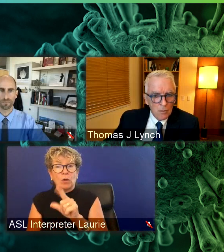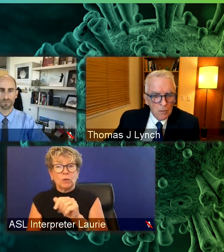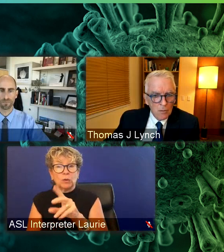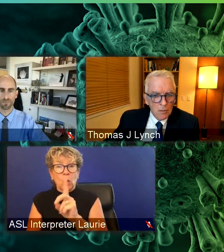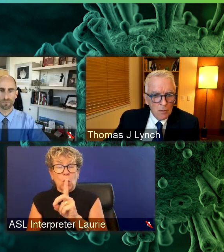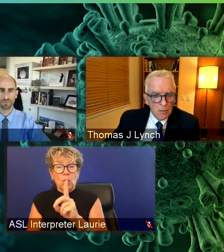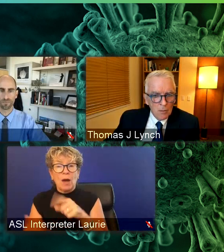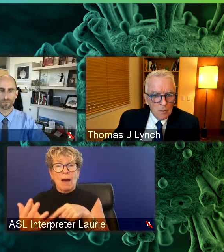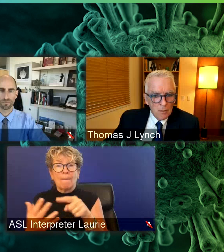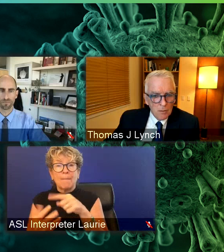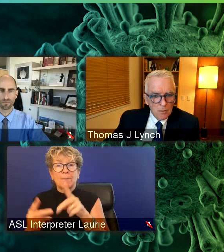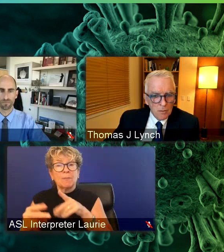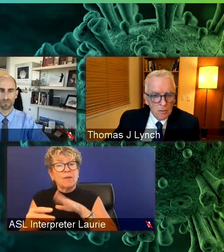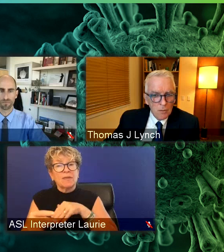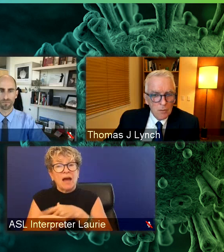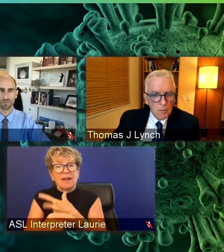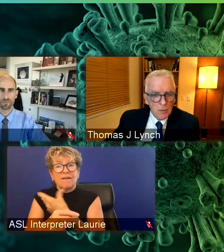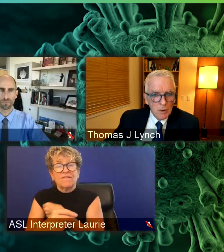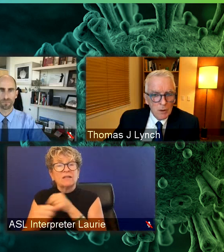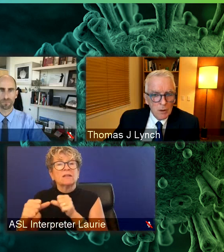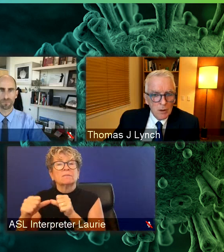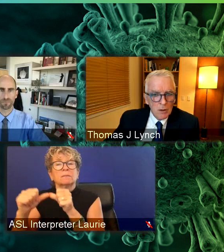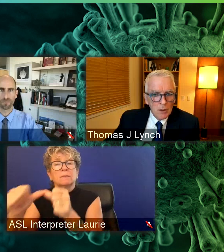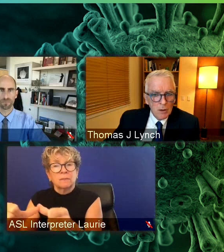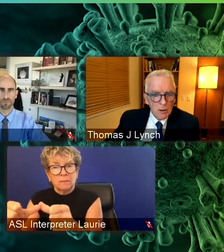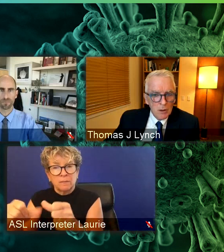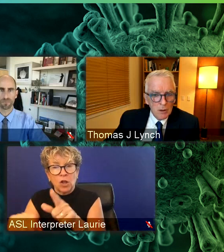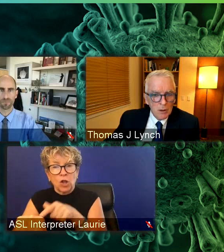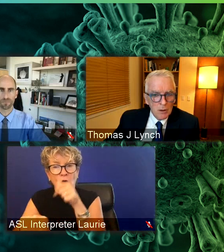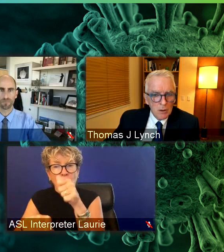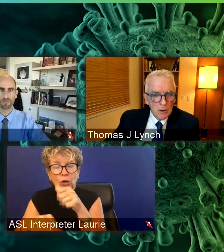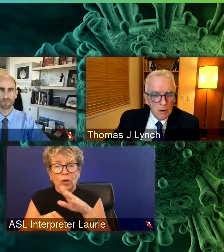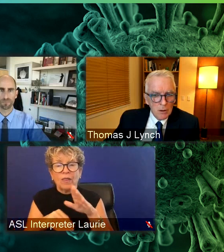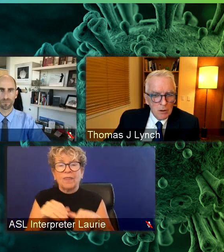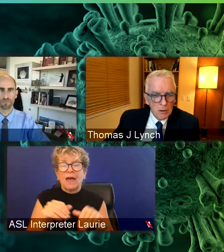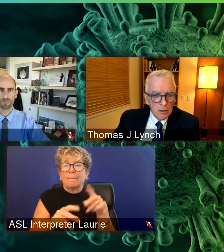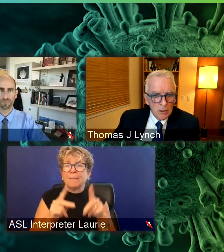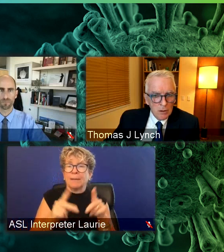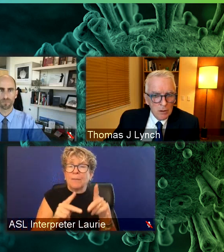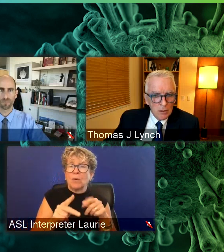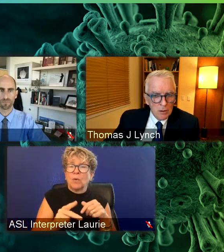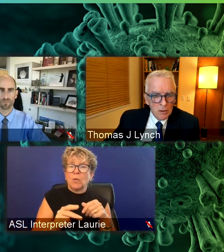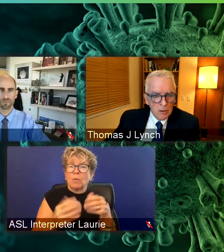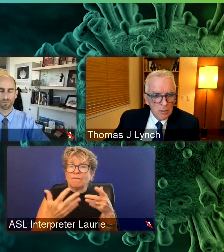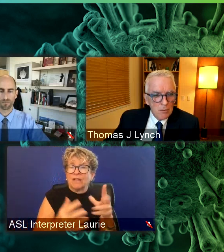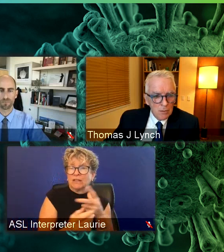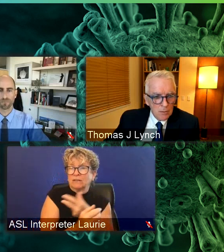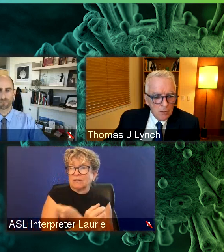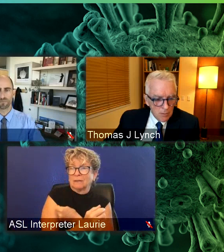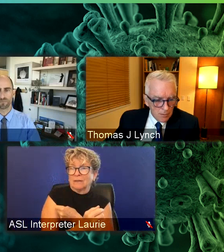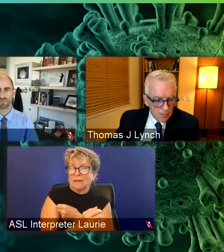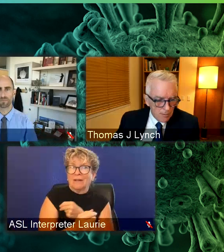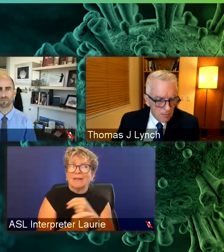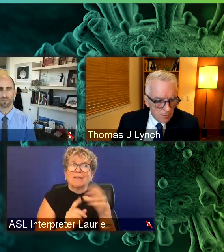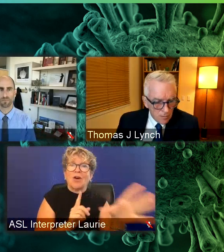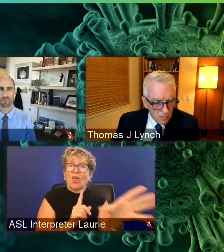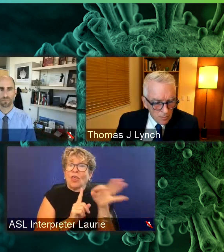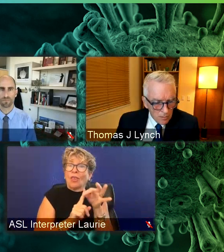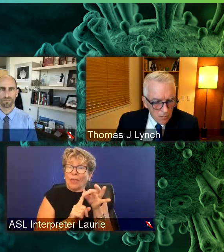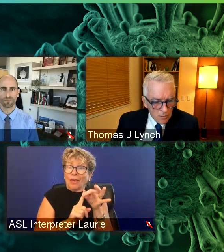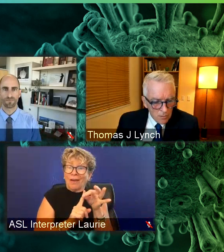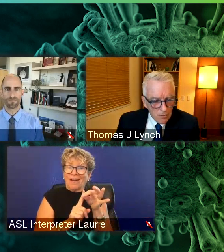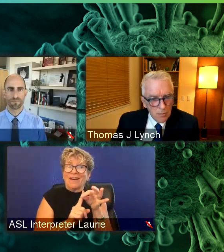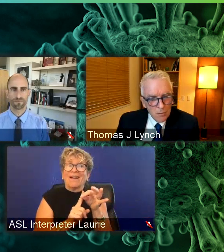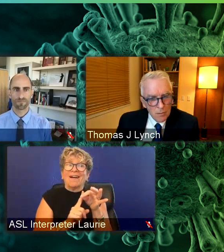high kind of similarly high viral loads initially for vaccine individuals that rapidly deplete. And so that, that probably,